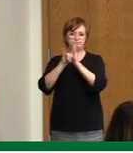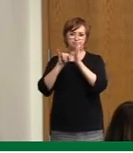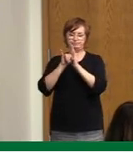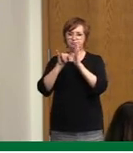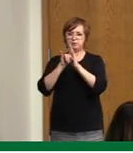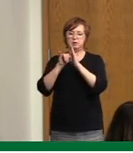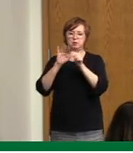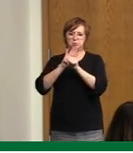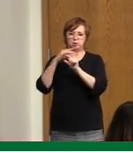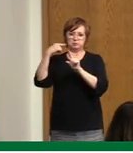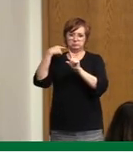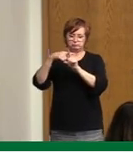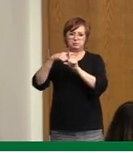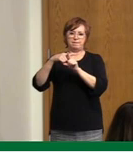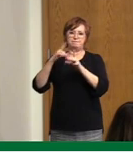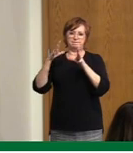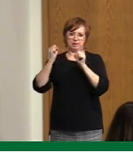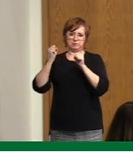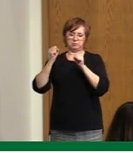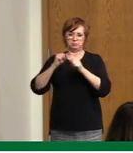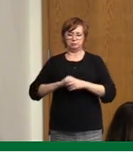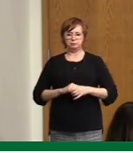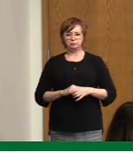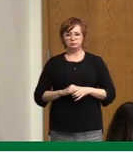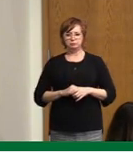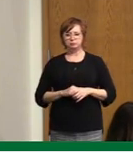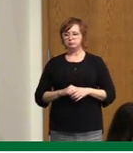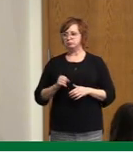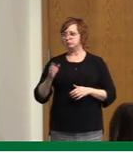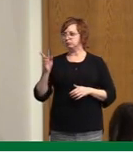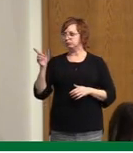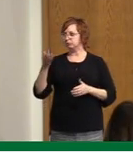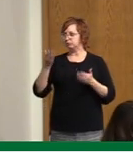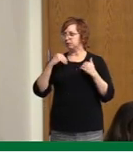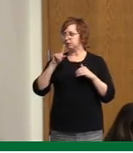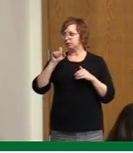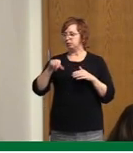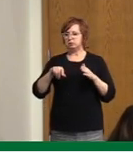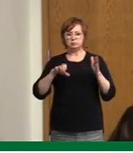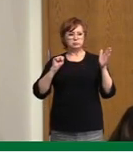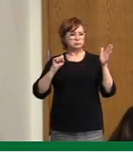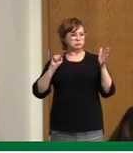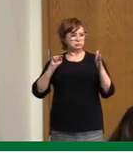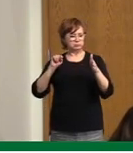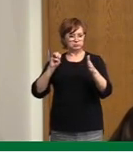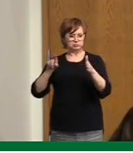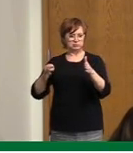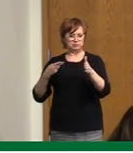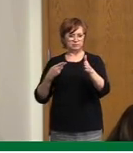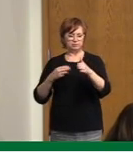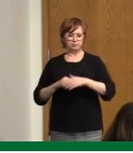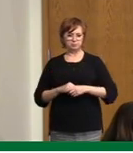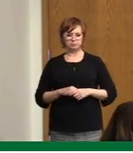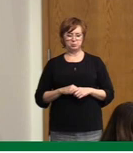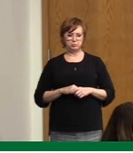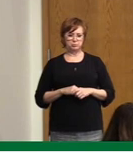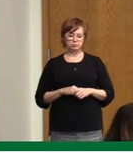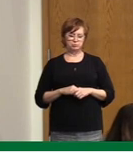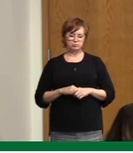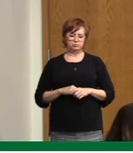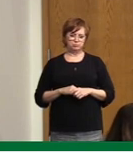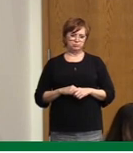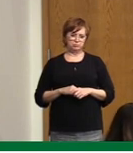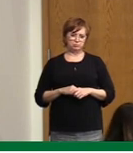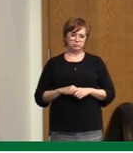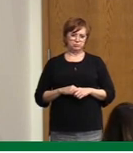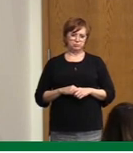keep those residents in long-term care as safe as possible. We'll take our next question. Stephanie? Yeah. Dr. Shahab, what would the